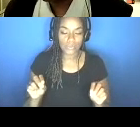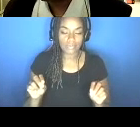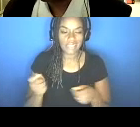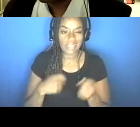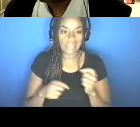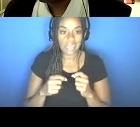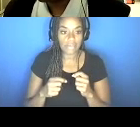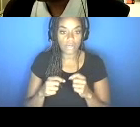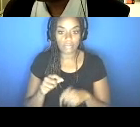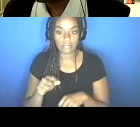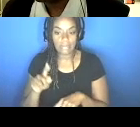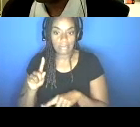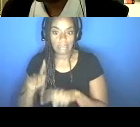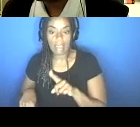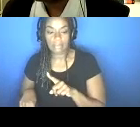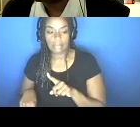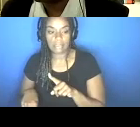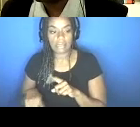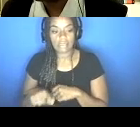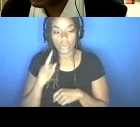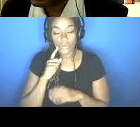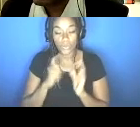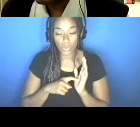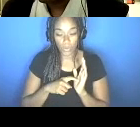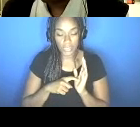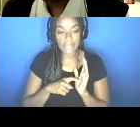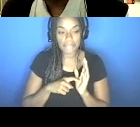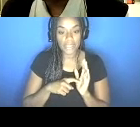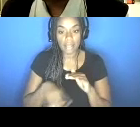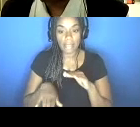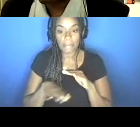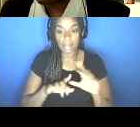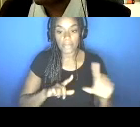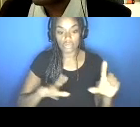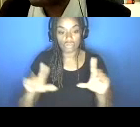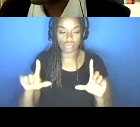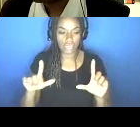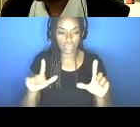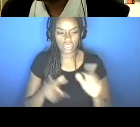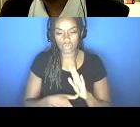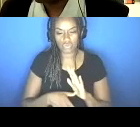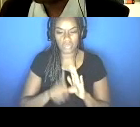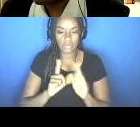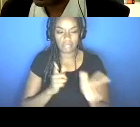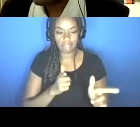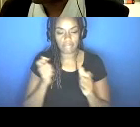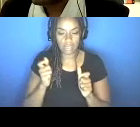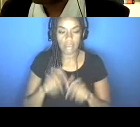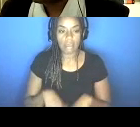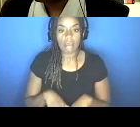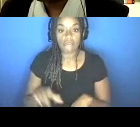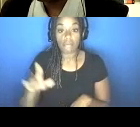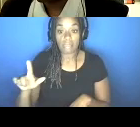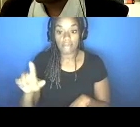just looking at the trends, just at the very bottom of the screen, just to go over quickly, starting from the very far left, going from left to right at